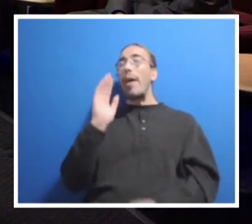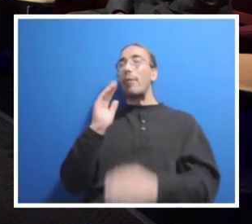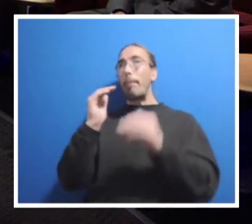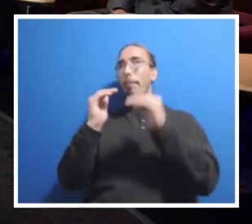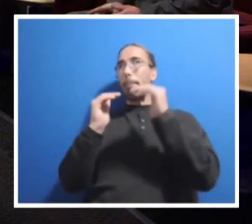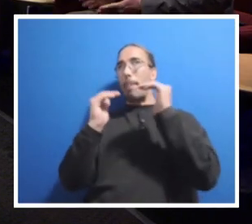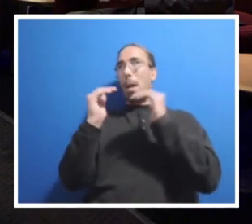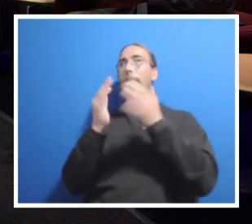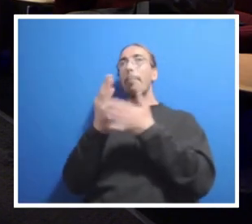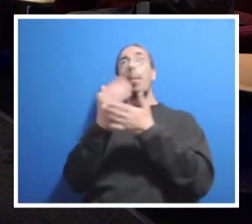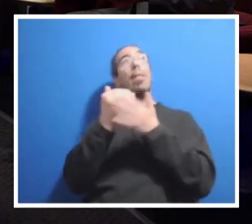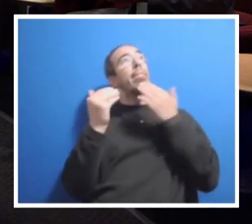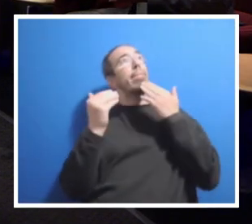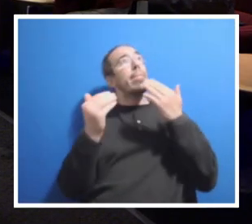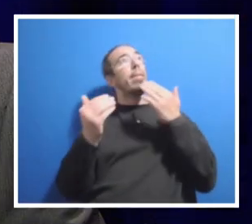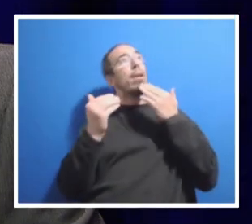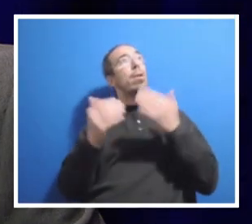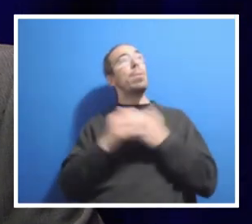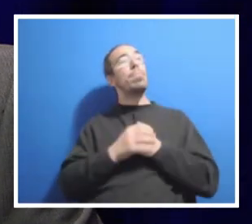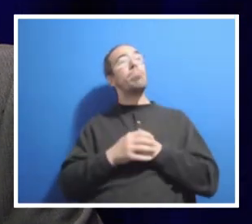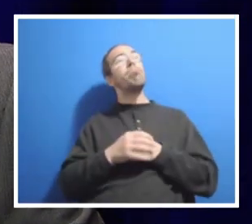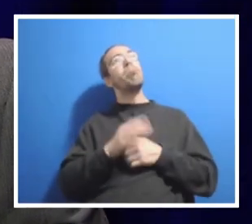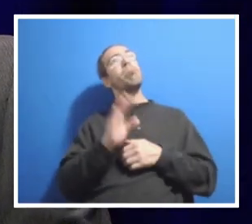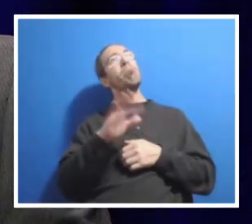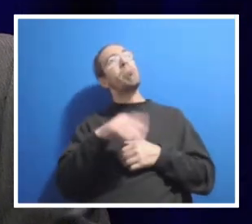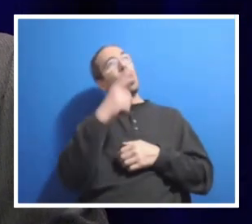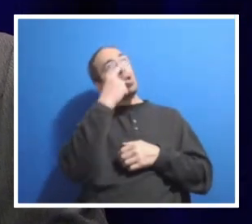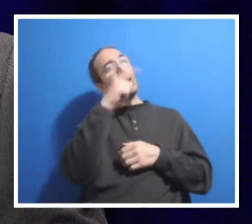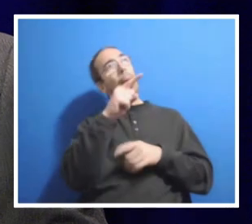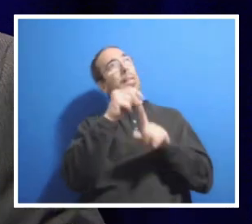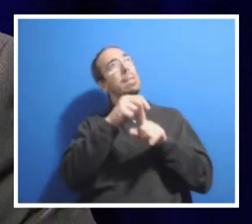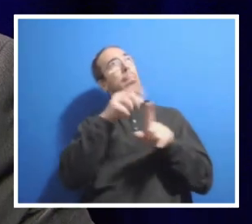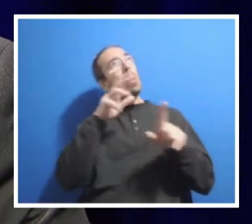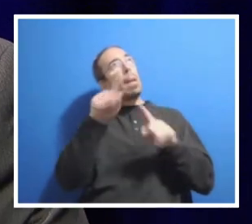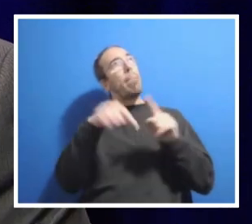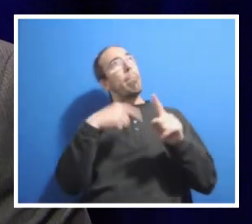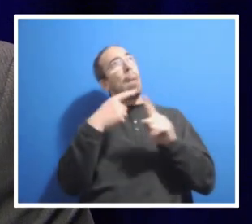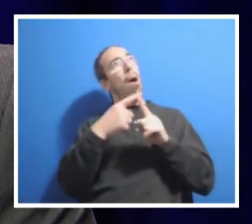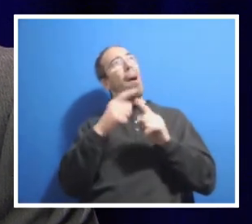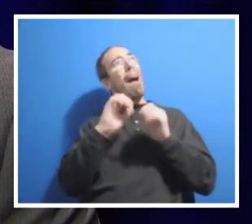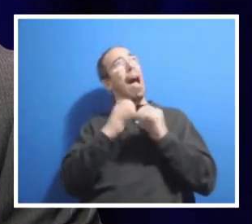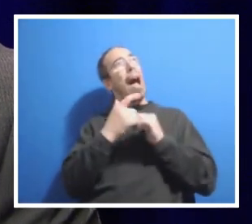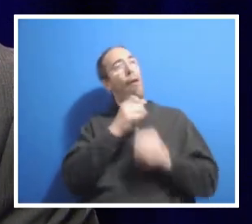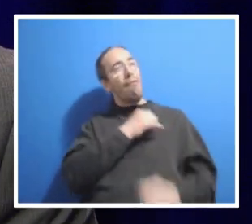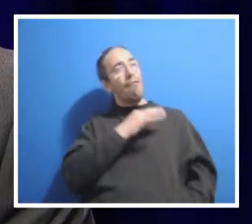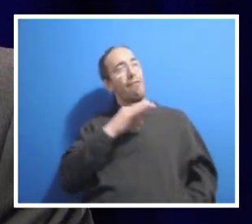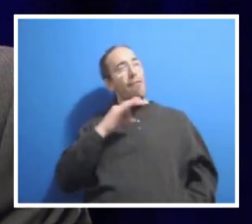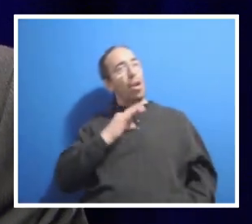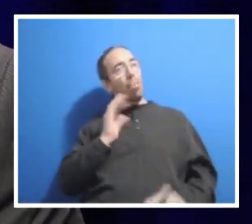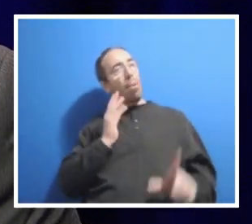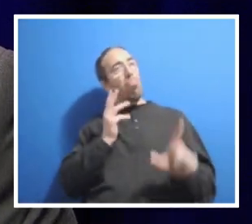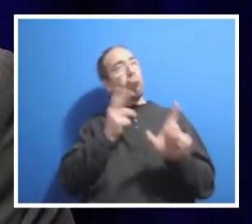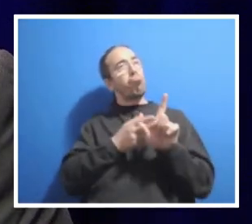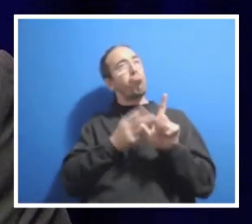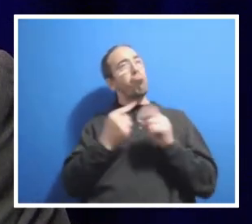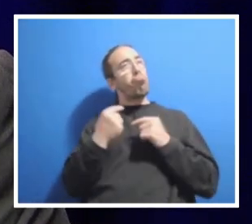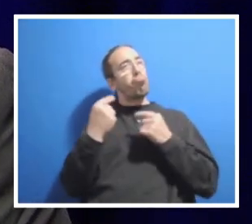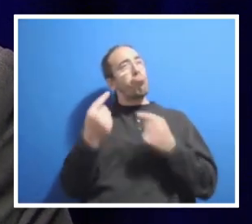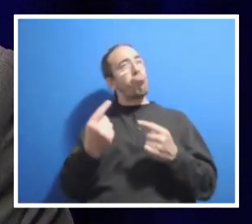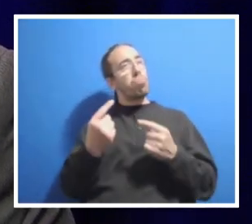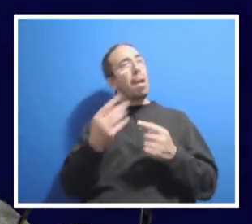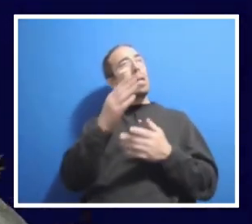Thank you for that. Justin, I wonder if you could expand a little bit on just how faculty have been engaged. A couple names and titles were mentioned there.